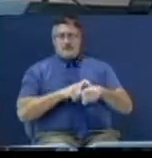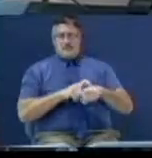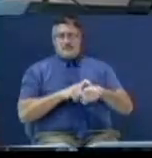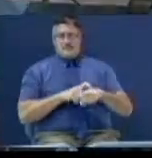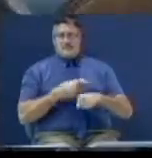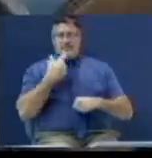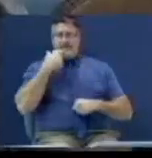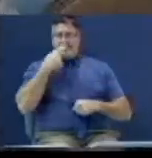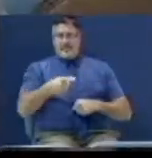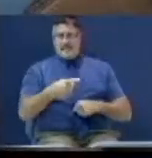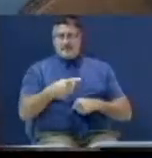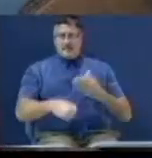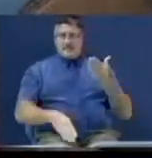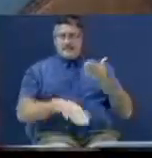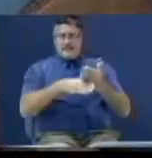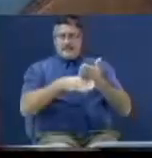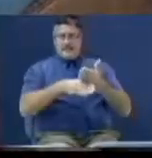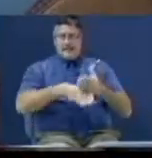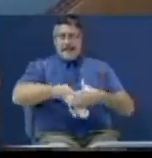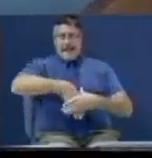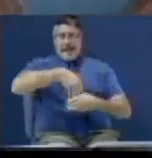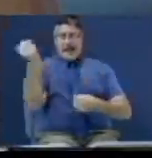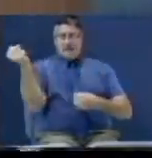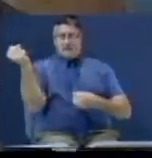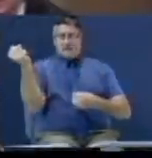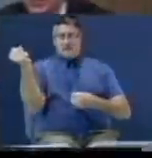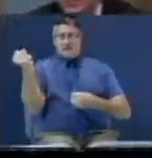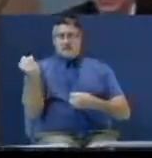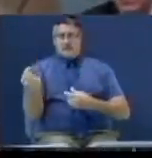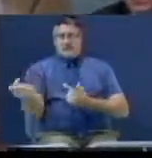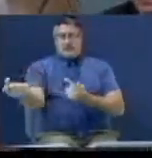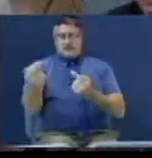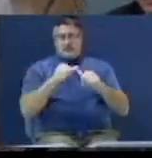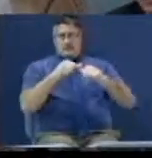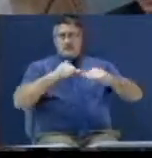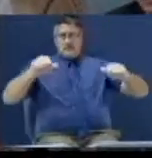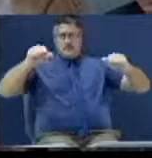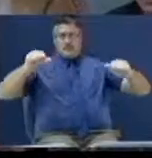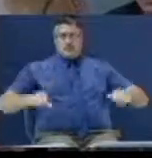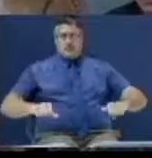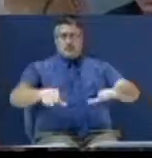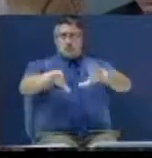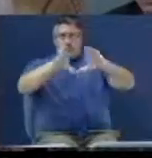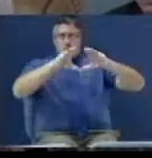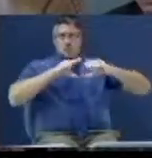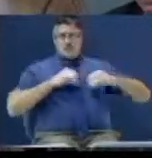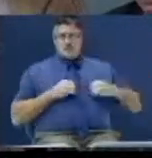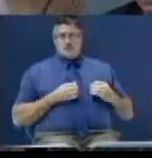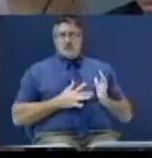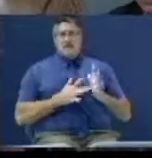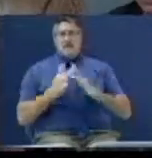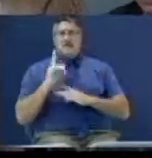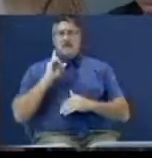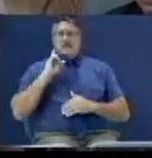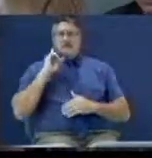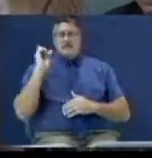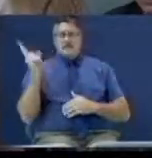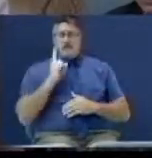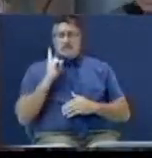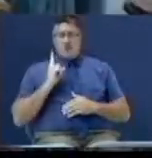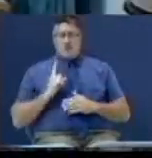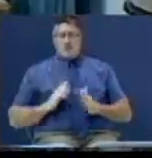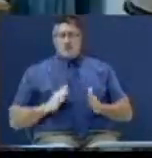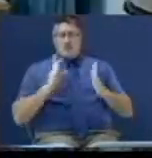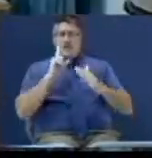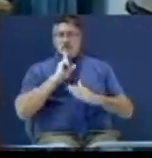Tell him to get out. Come to the altar and receive Jesus. He said, I'm the way, the truth, and the life. I'll